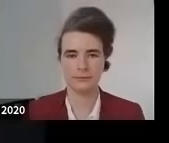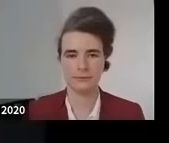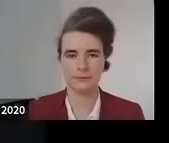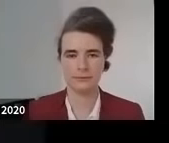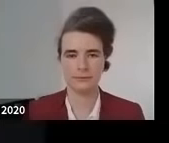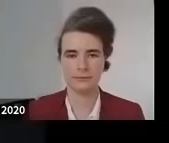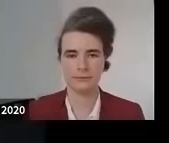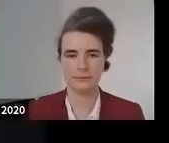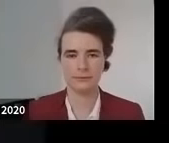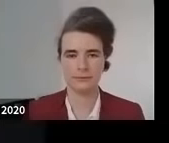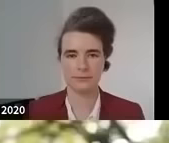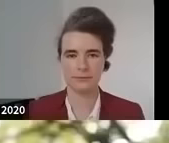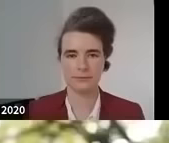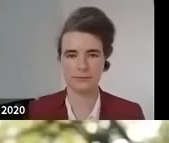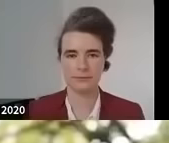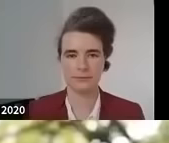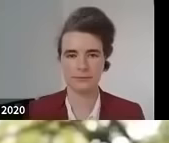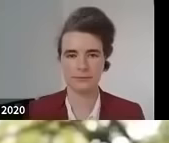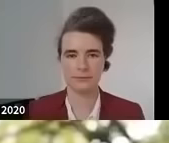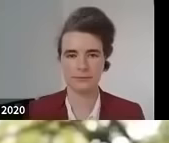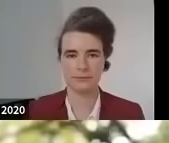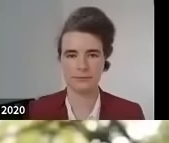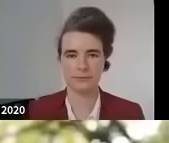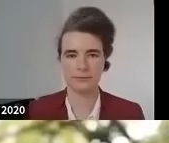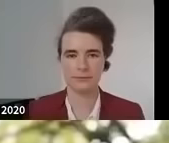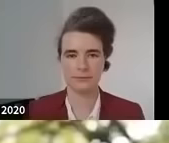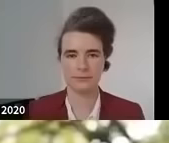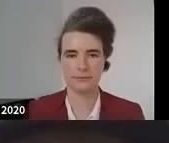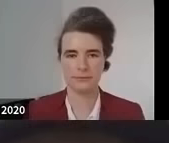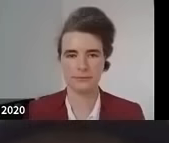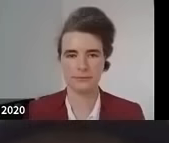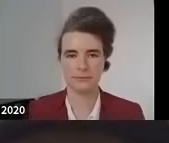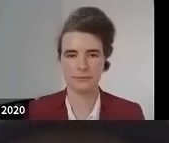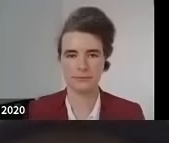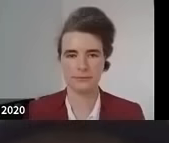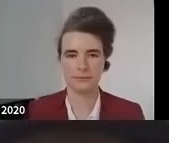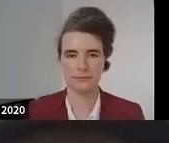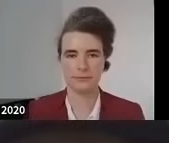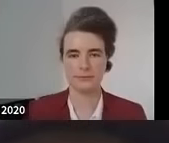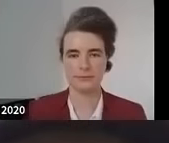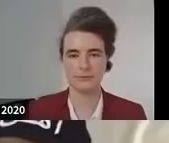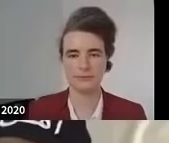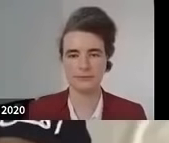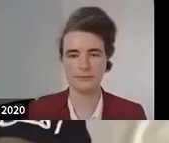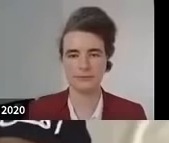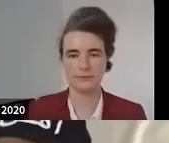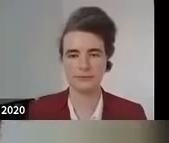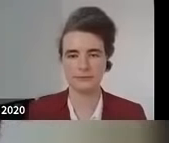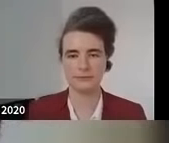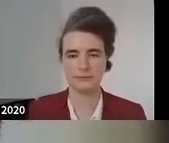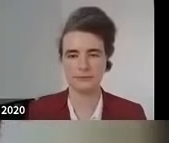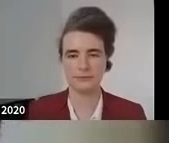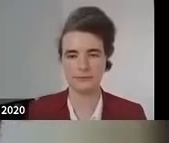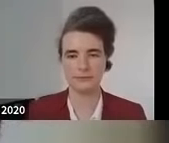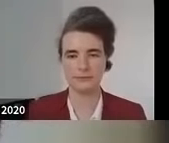reggae music empowers people it's not afraid to talk about injustices who doesn't like reggae are there people that don't like reggae